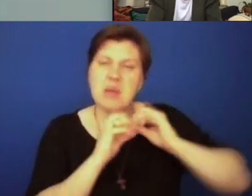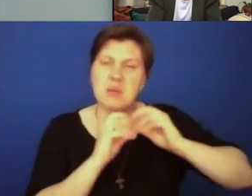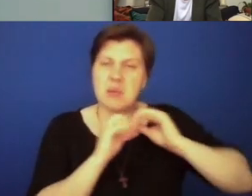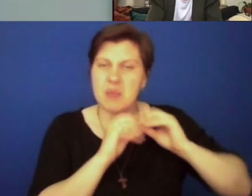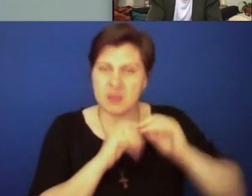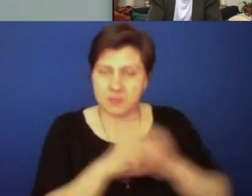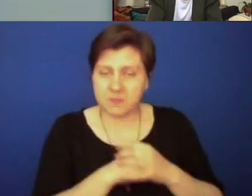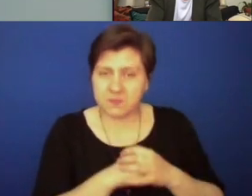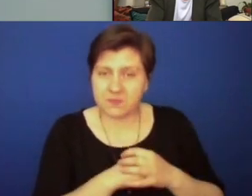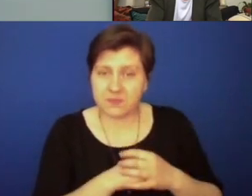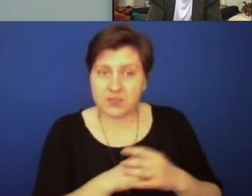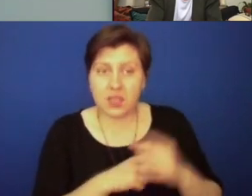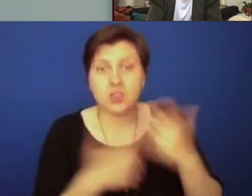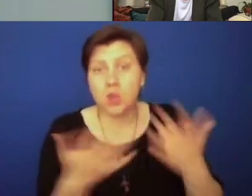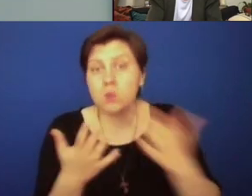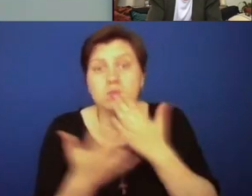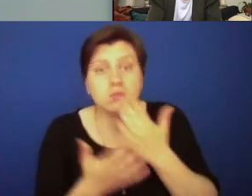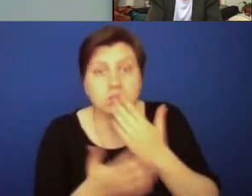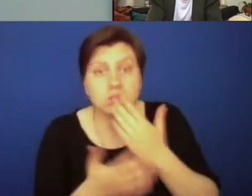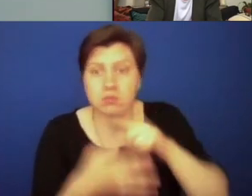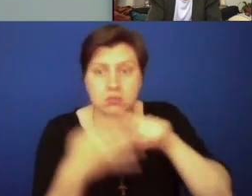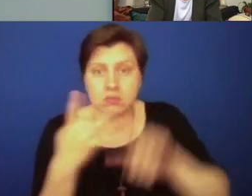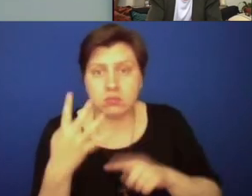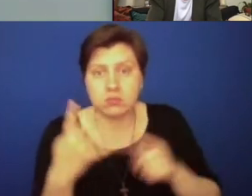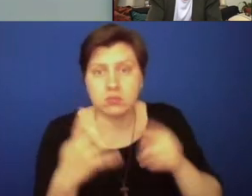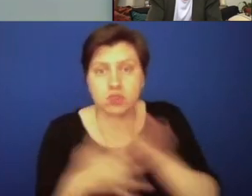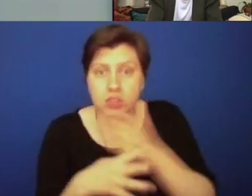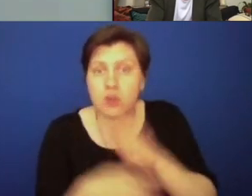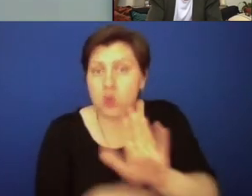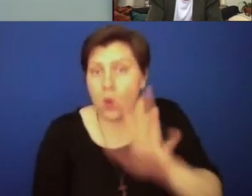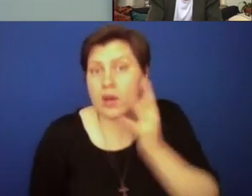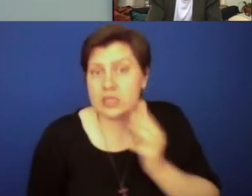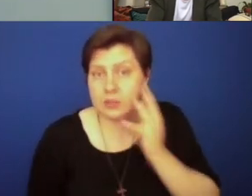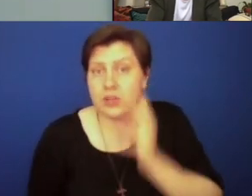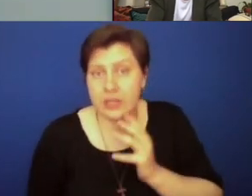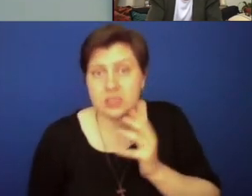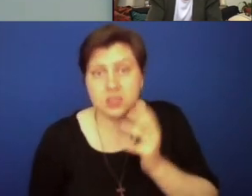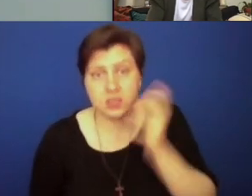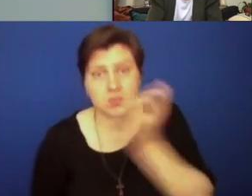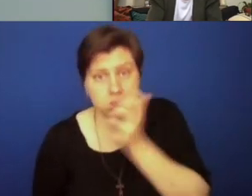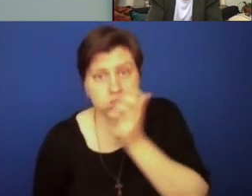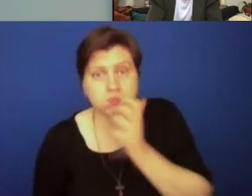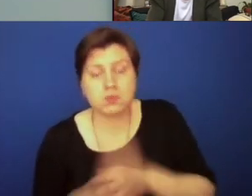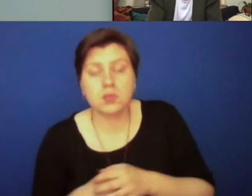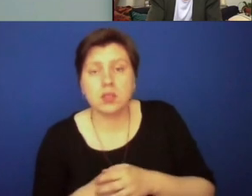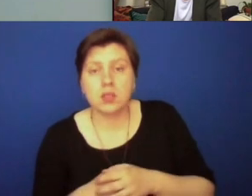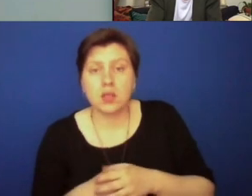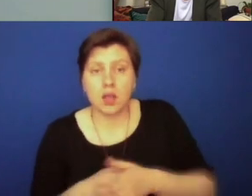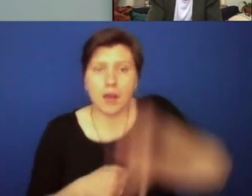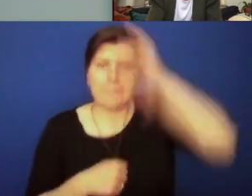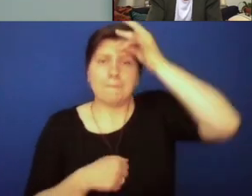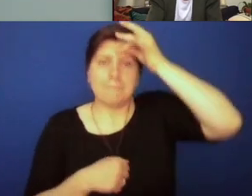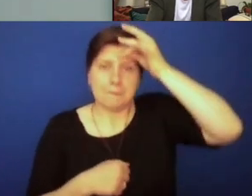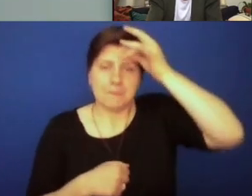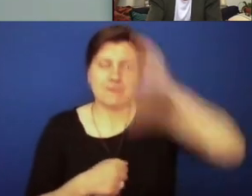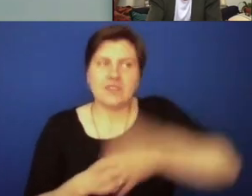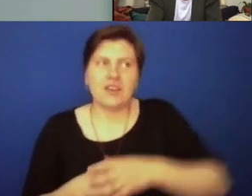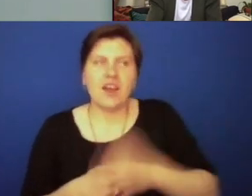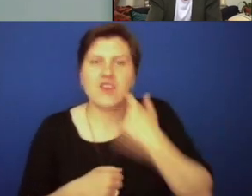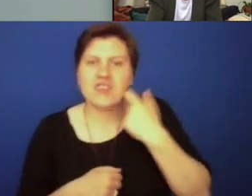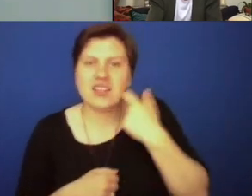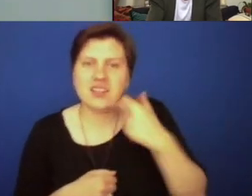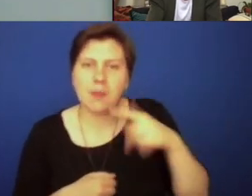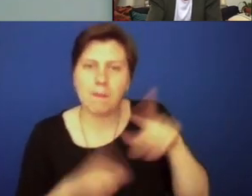issue and of experience. So I'm so grateful for each of you sharing that experience. That's, that's so challenging. Um, what sticks to me is a